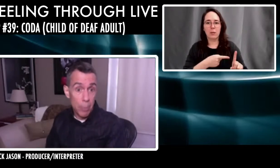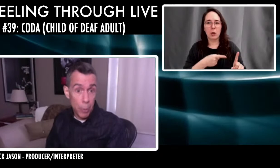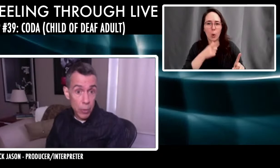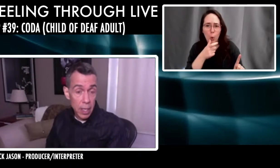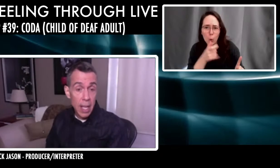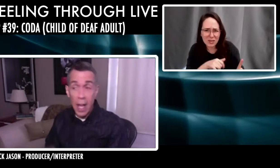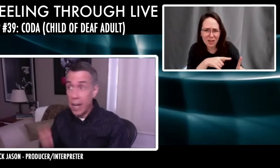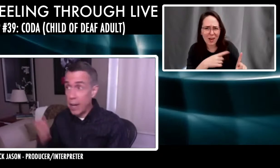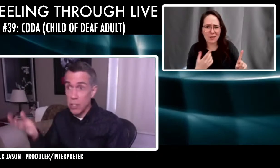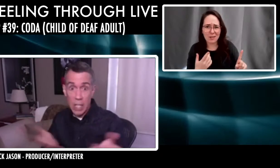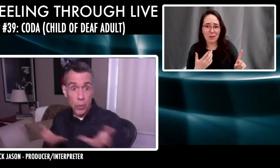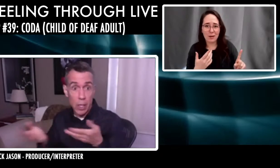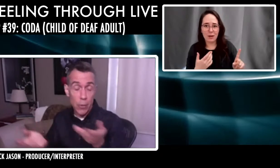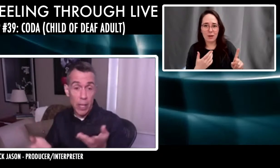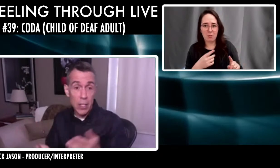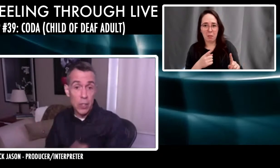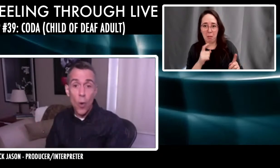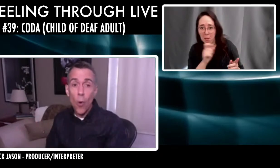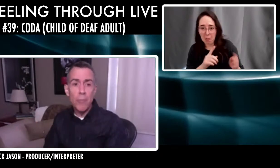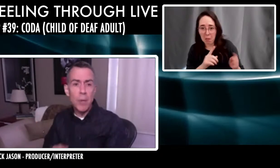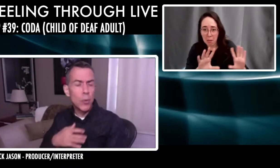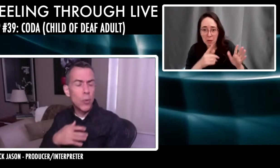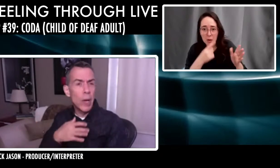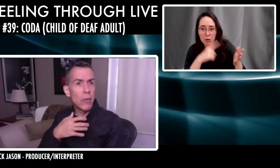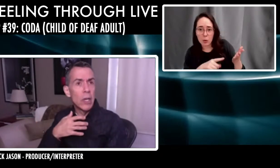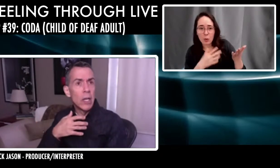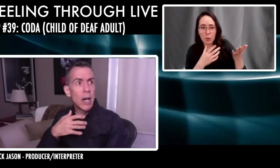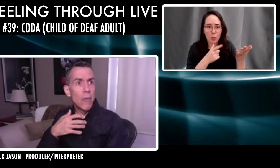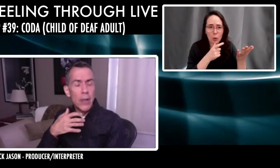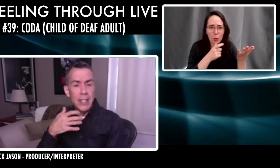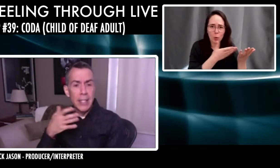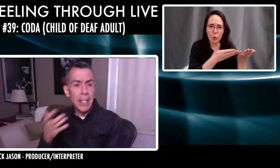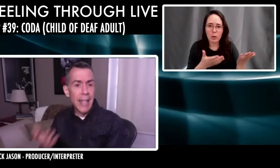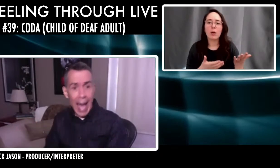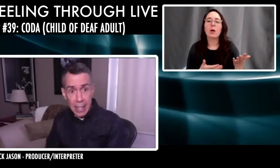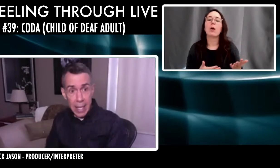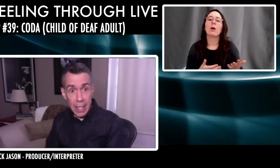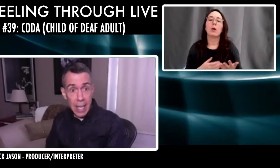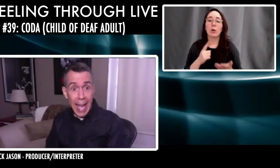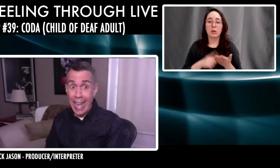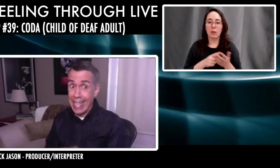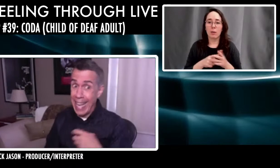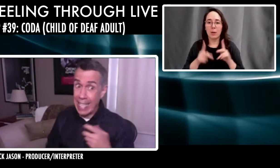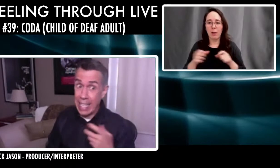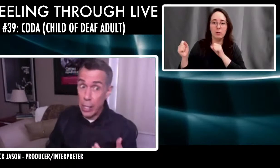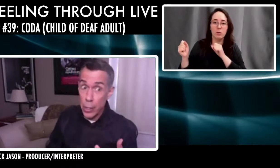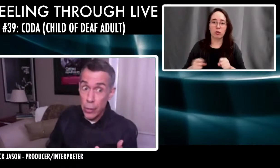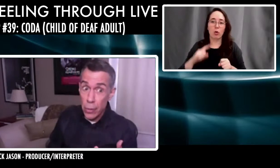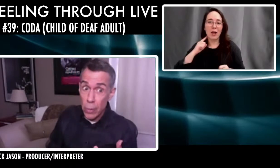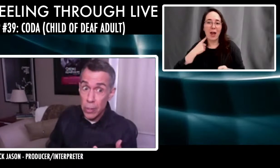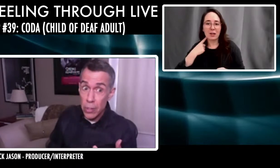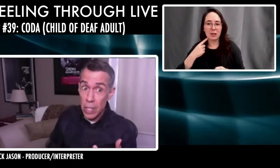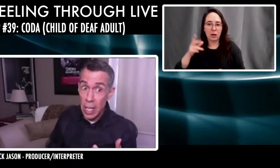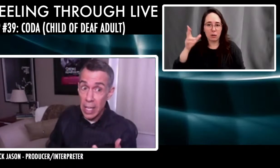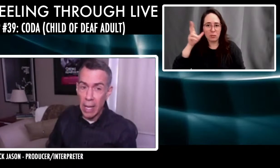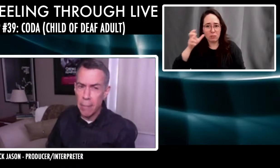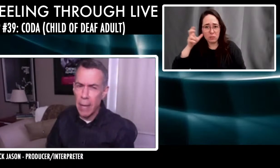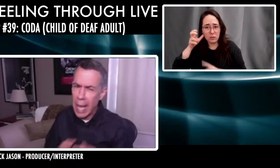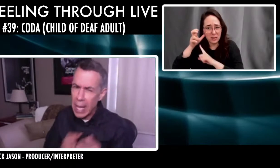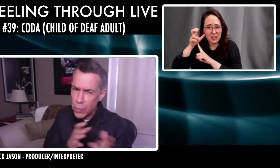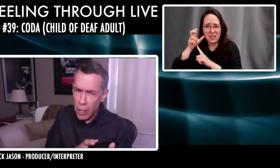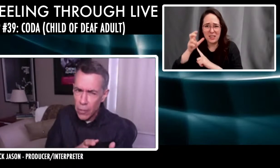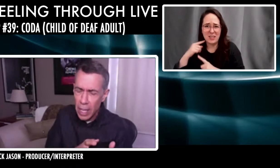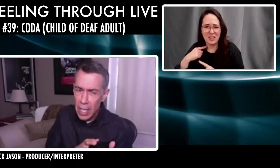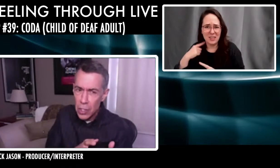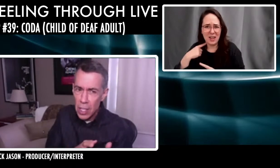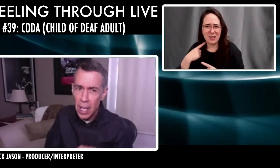is. Who's that person? And I'll just ask for clarification or people who have a very distinct accent and I can't hear what they're saying. And I